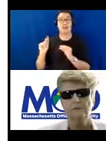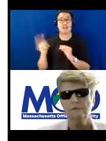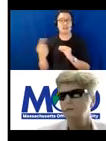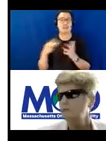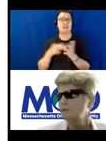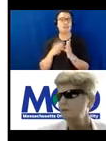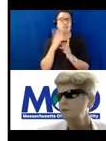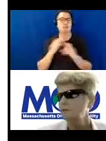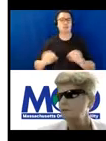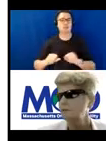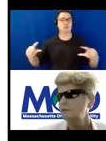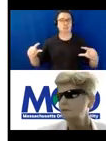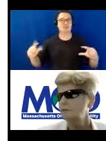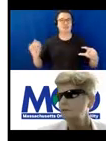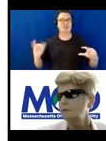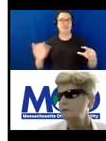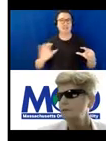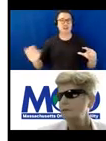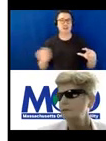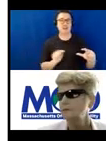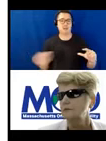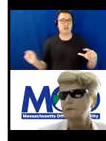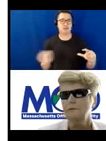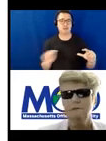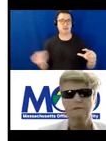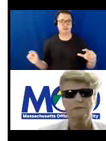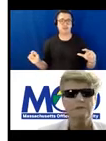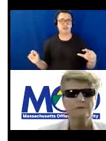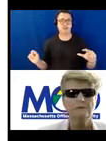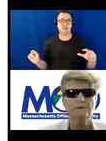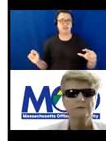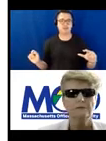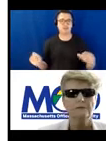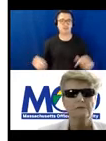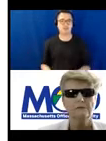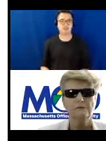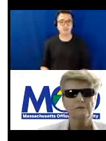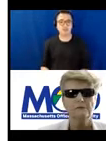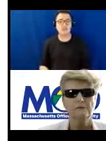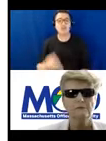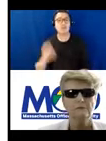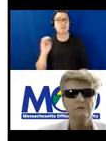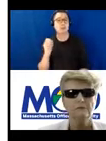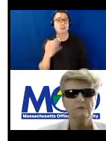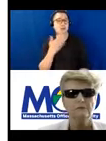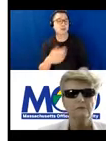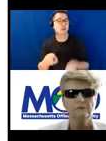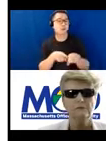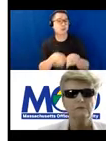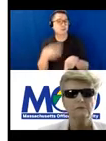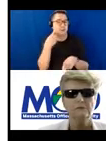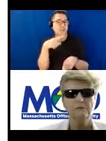the meeting itself. It's in the closed captioning. Thank you. And would you please post that in the chat as well?